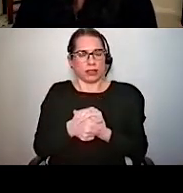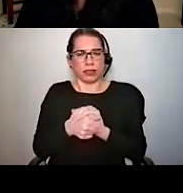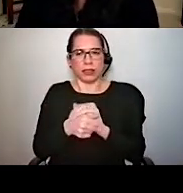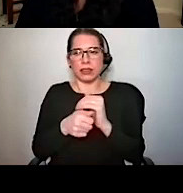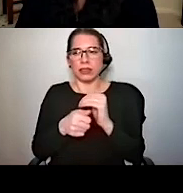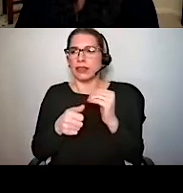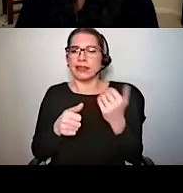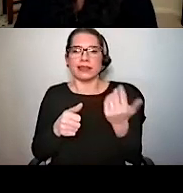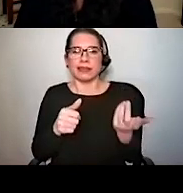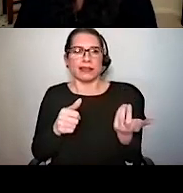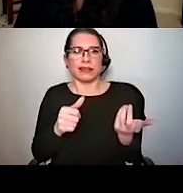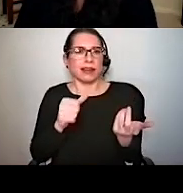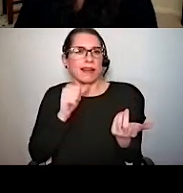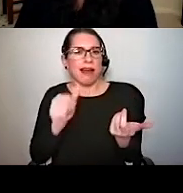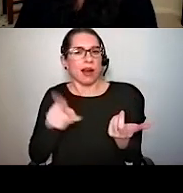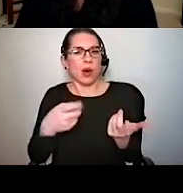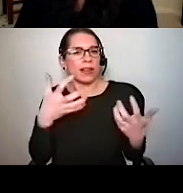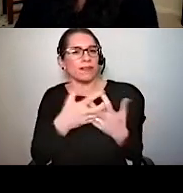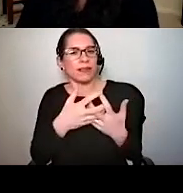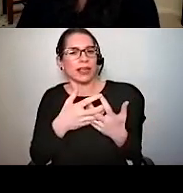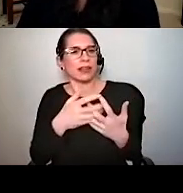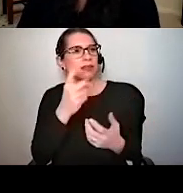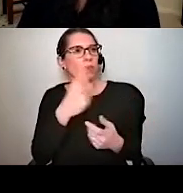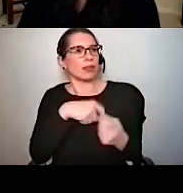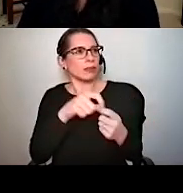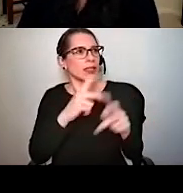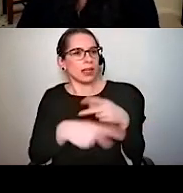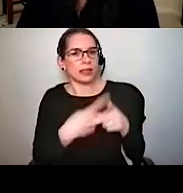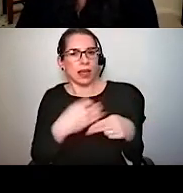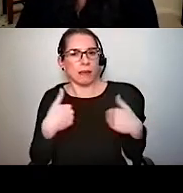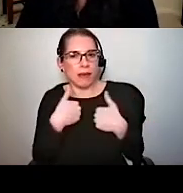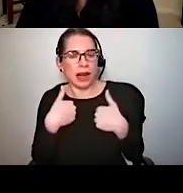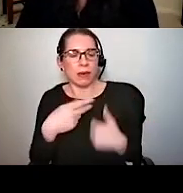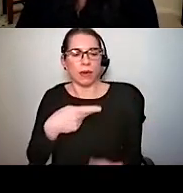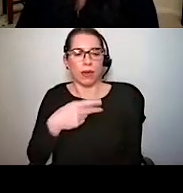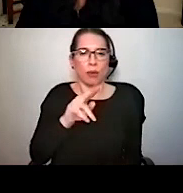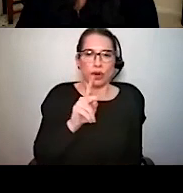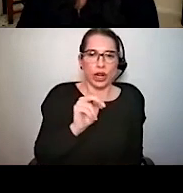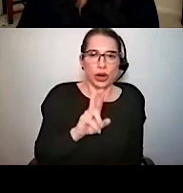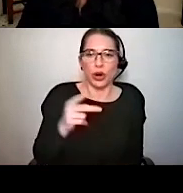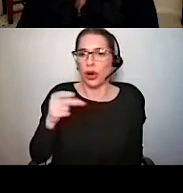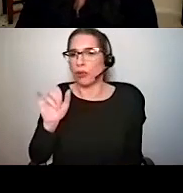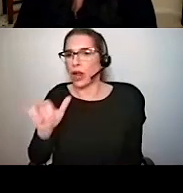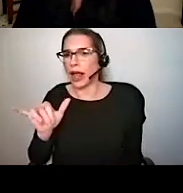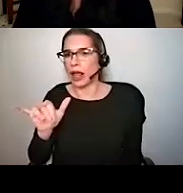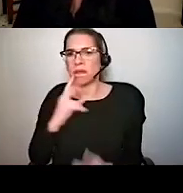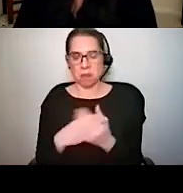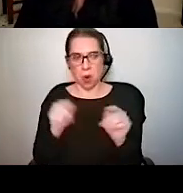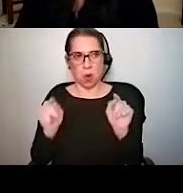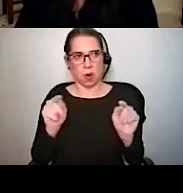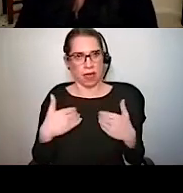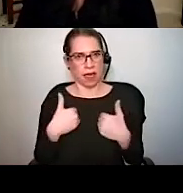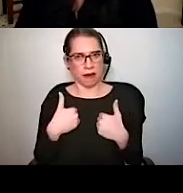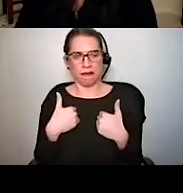such as predator or prey species and can be successfully utilised in a number of different ways, as illustrated in these